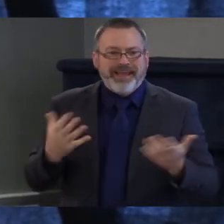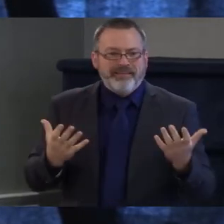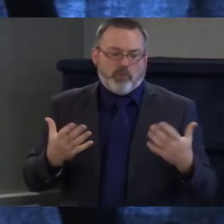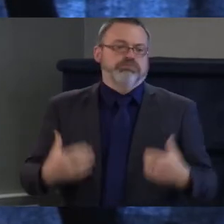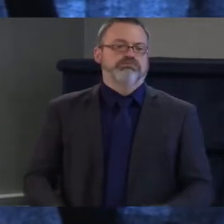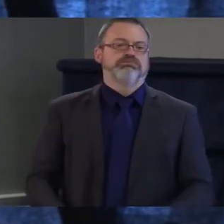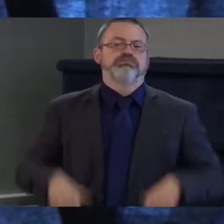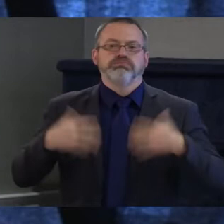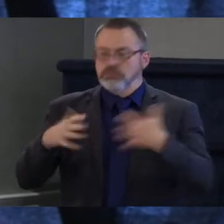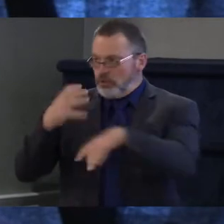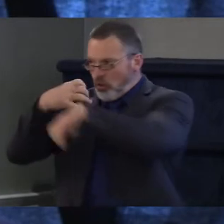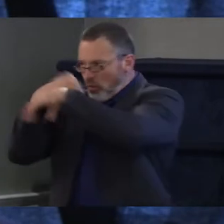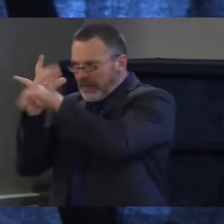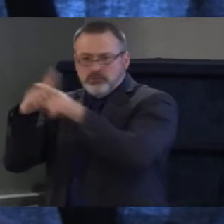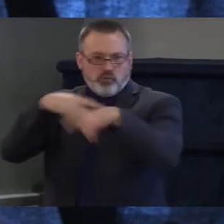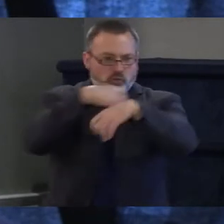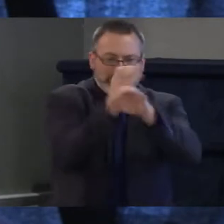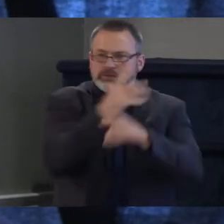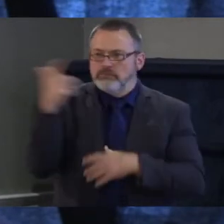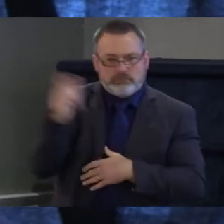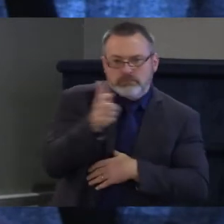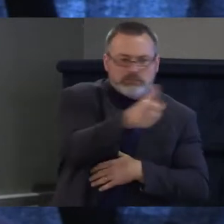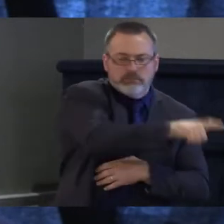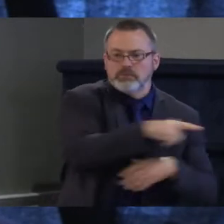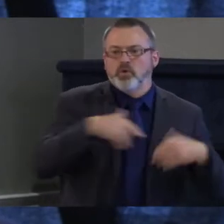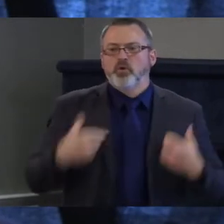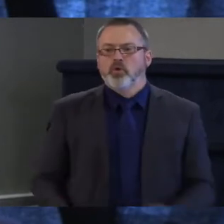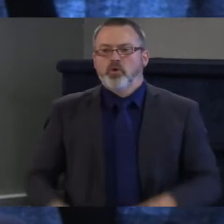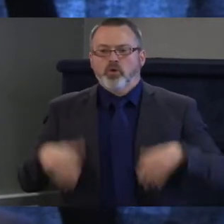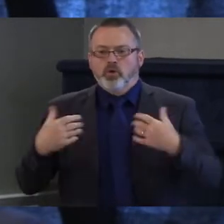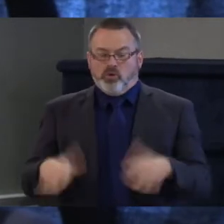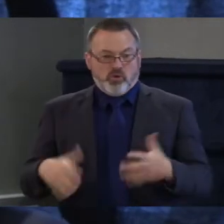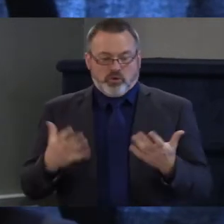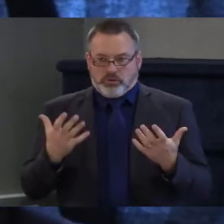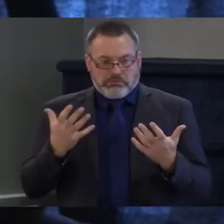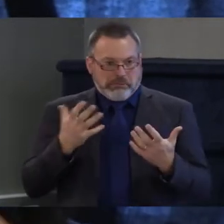your service providers, and that is going to require federal assistance as well.